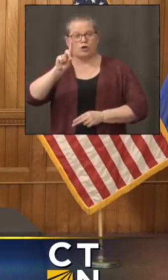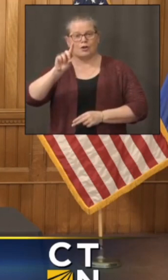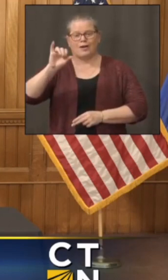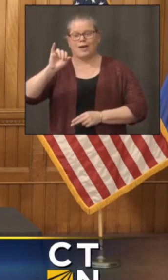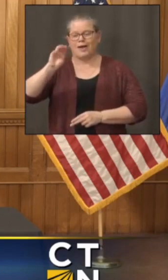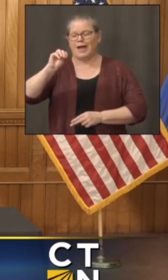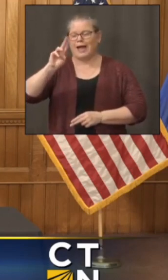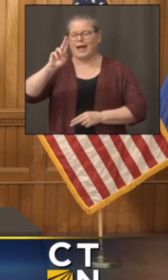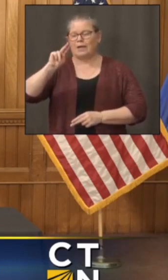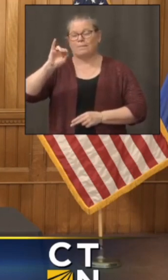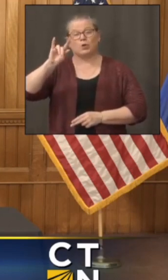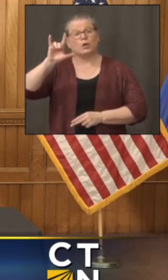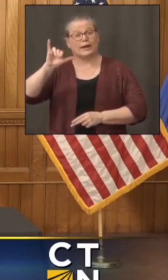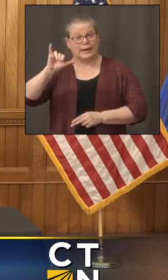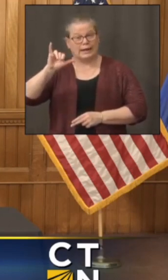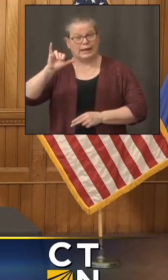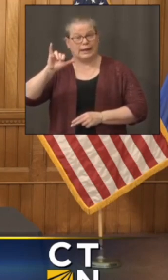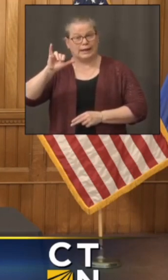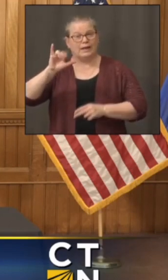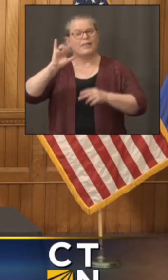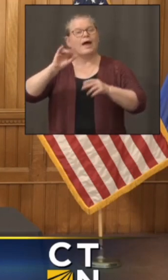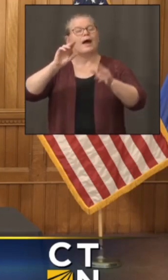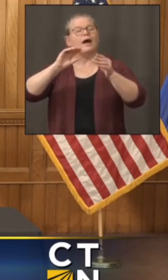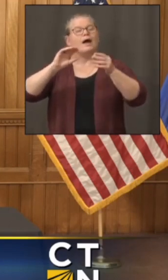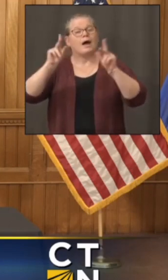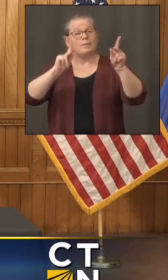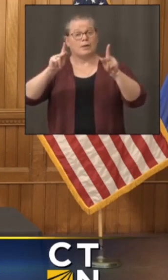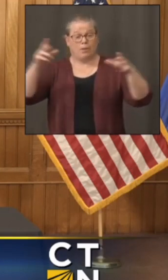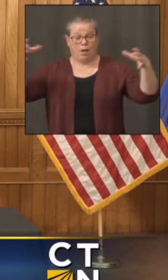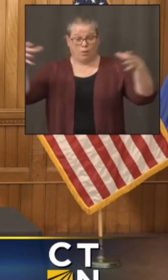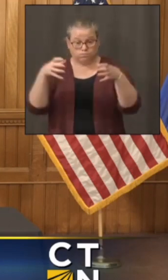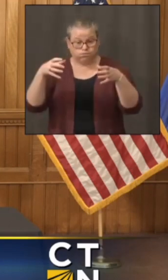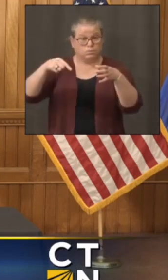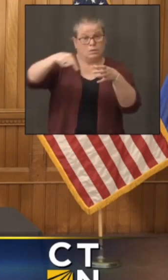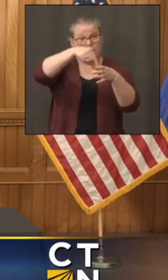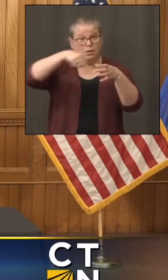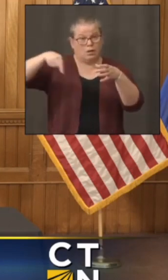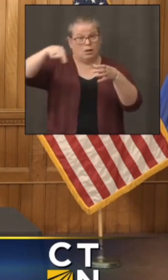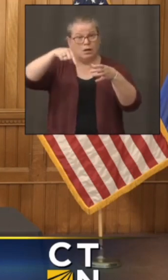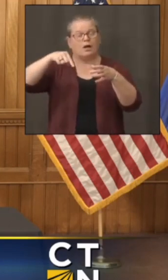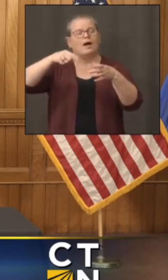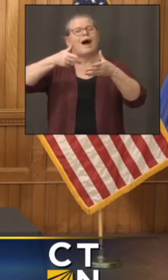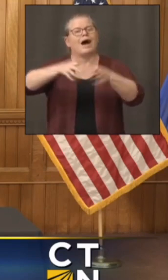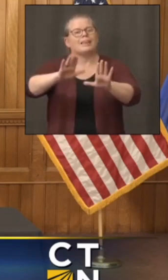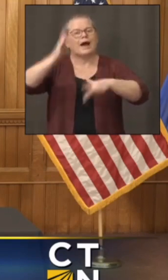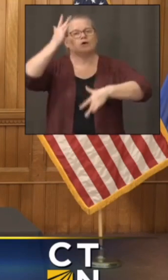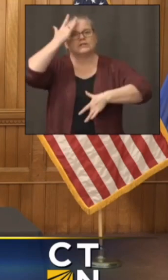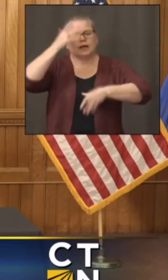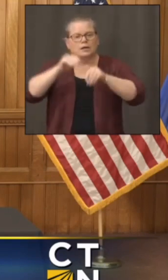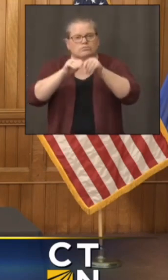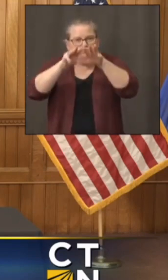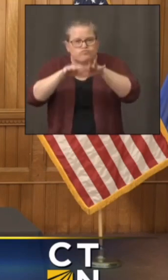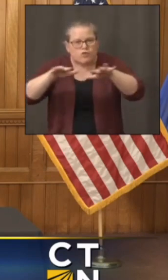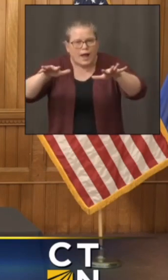was it had to do with vaccinations not letting everybody in the world get sick what's your how do you explain that to people yeah